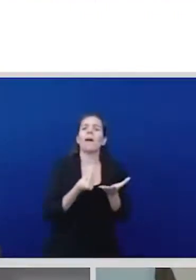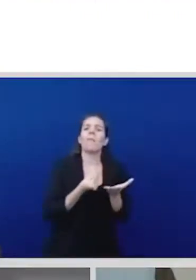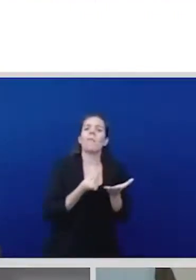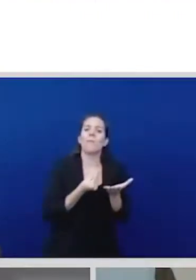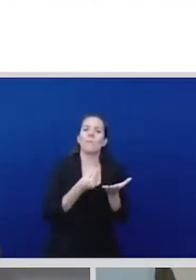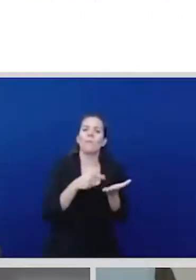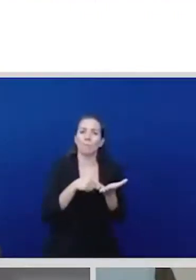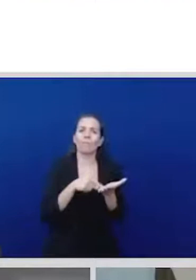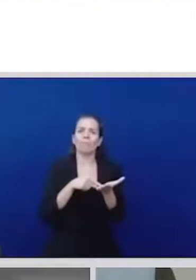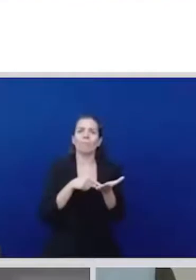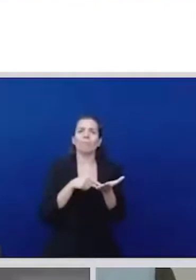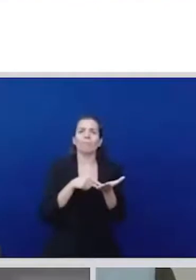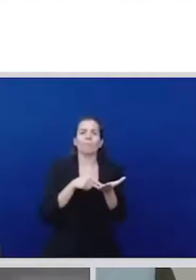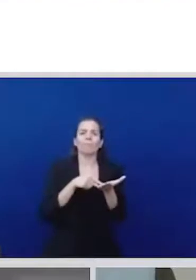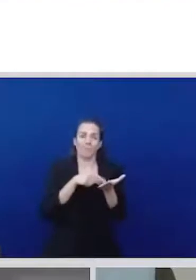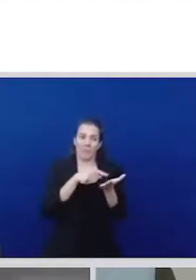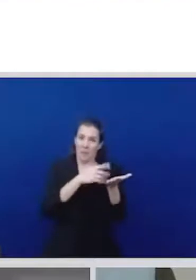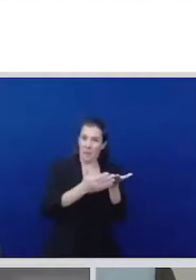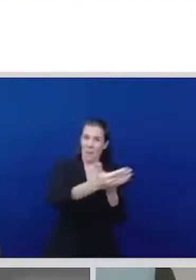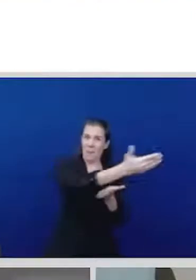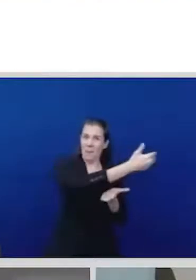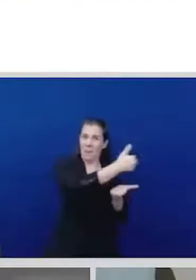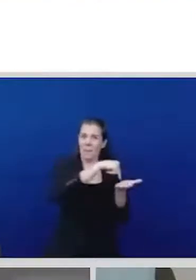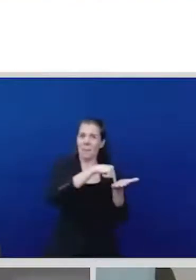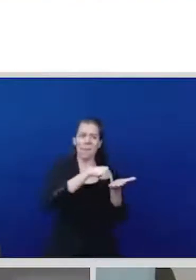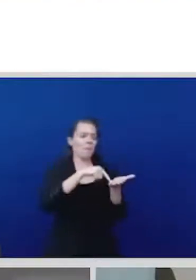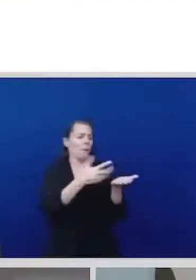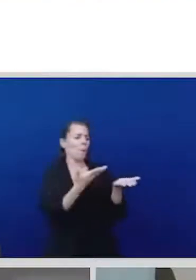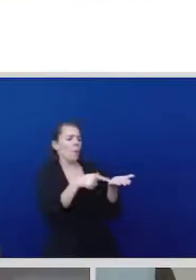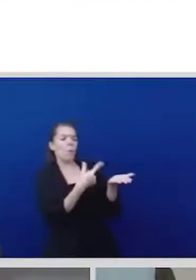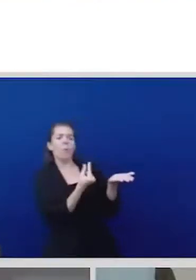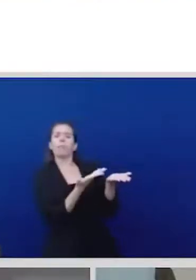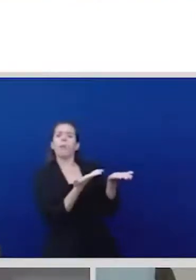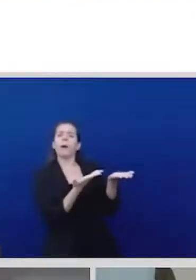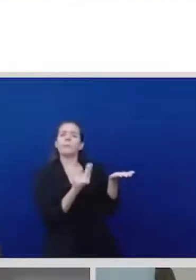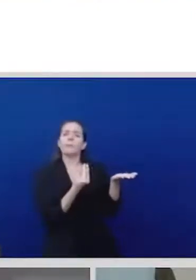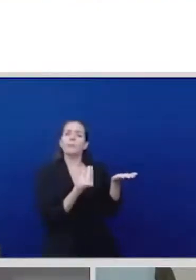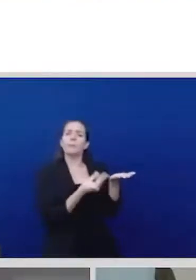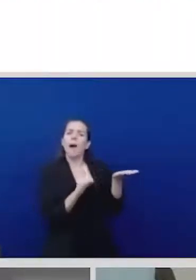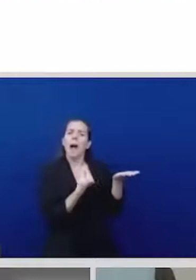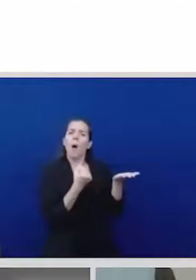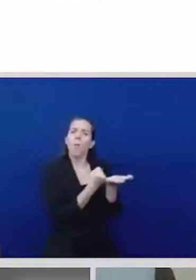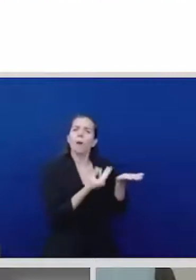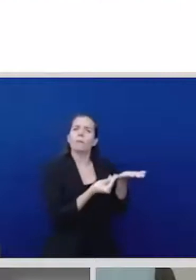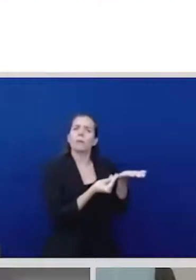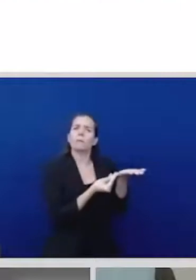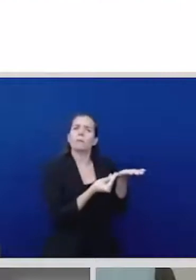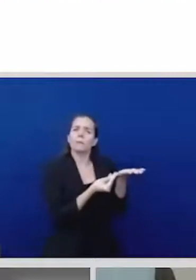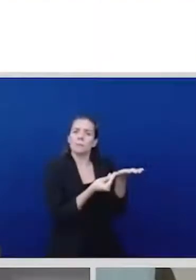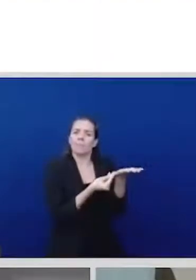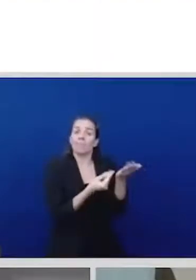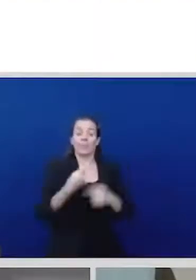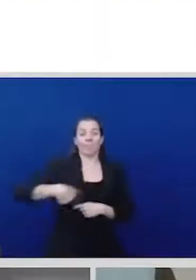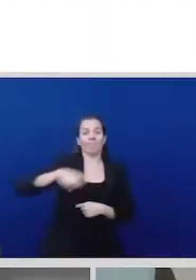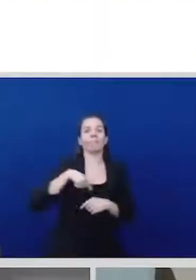started outlining some of that is to interlink the macro policy the trade policy the fiscal policies in a way